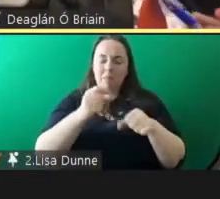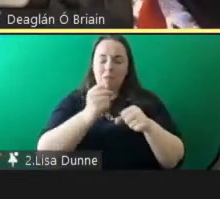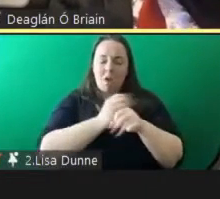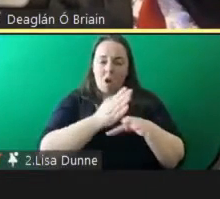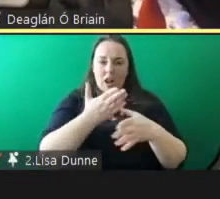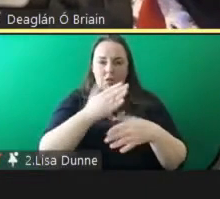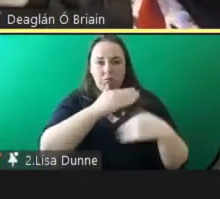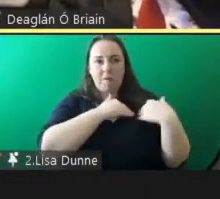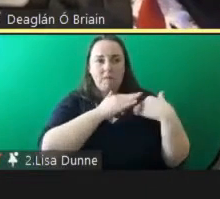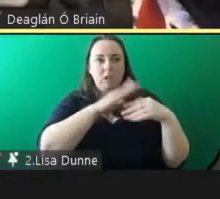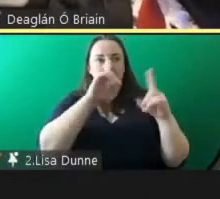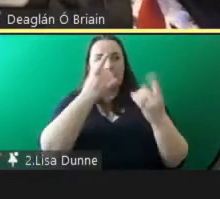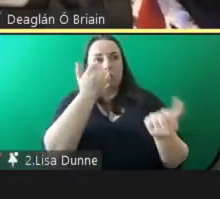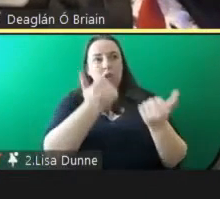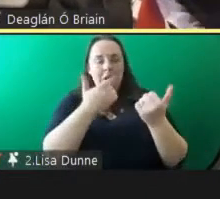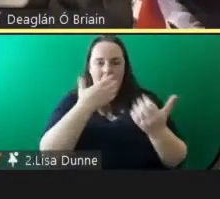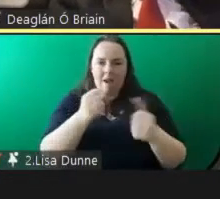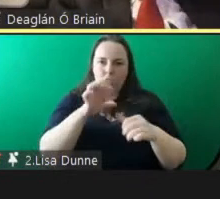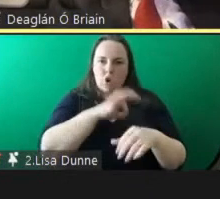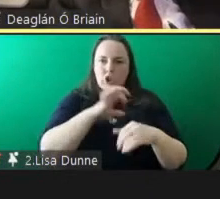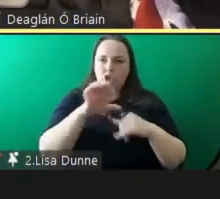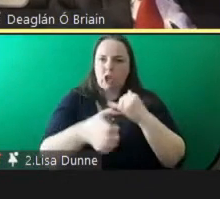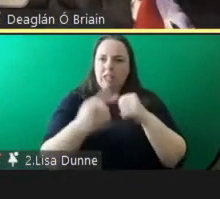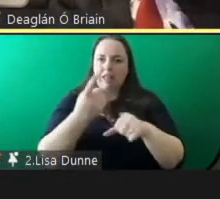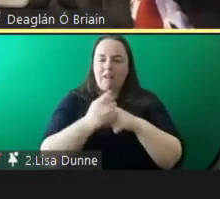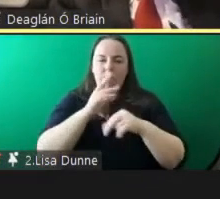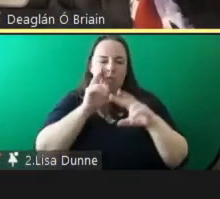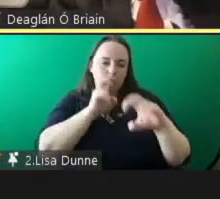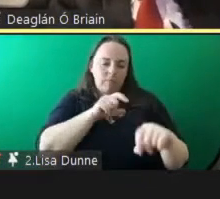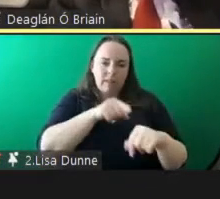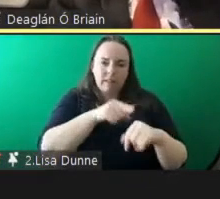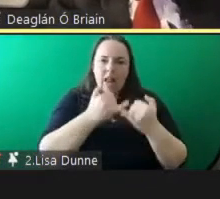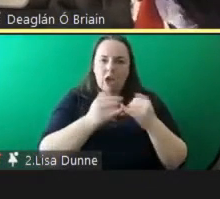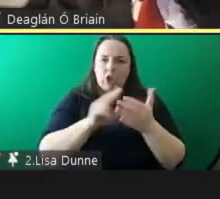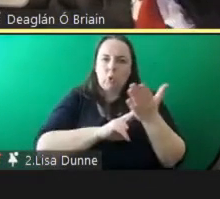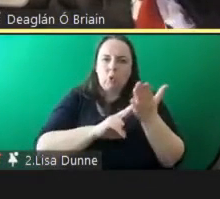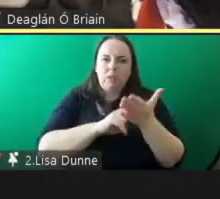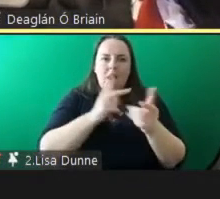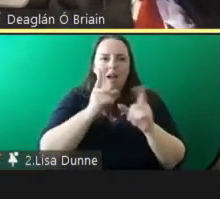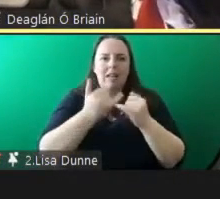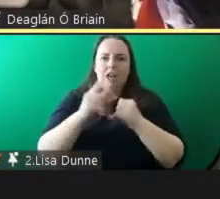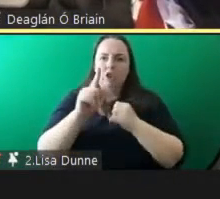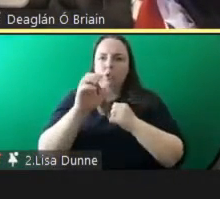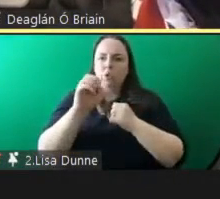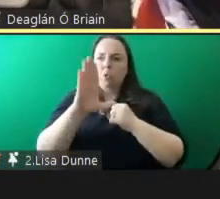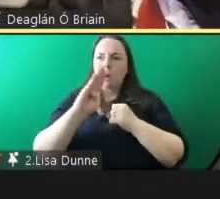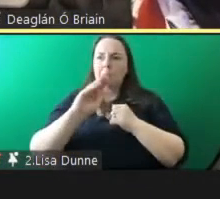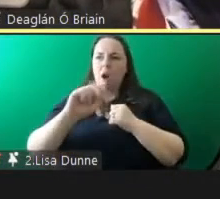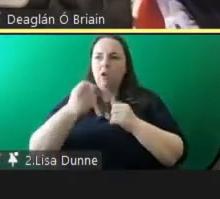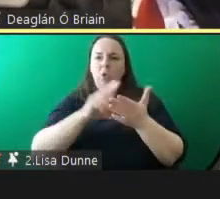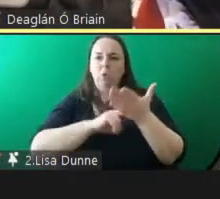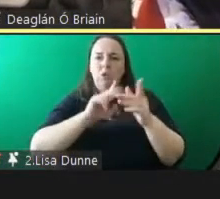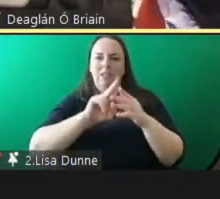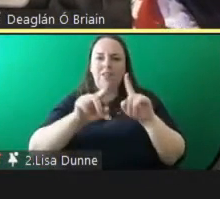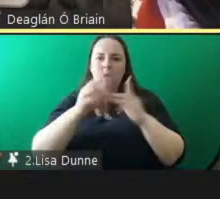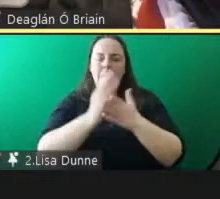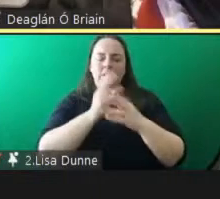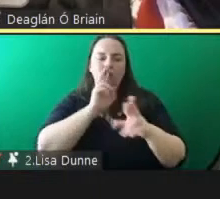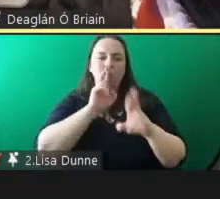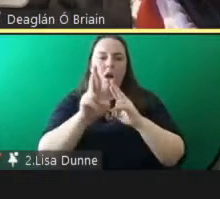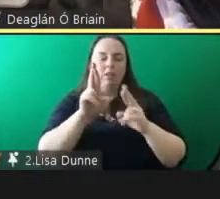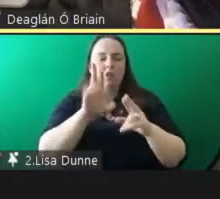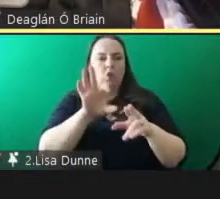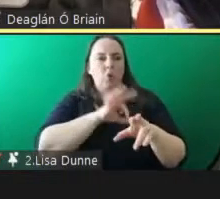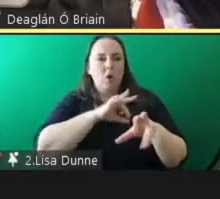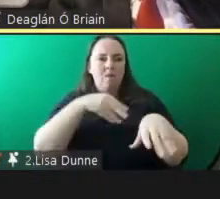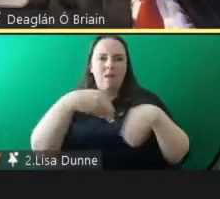department justice so there's an opportunity there to look at this as a toolbox and to use the different bits to respond in a flexible way to the needs